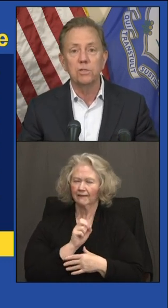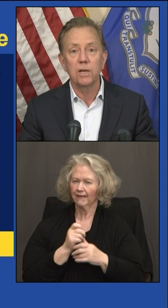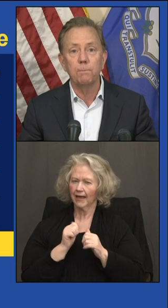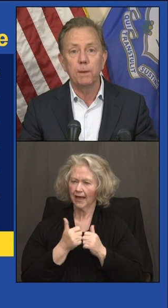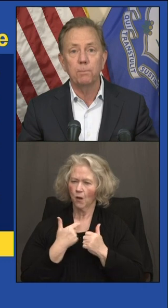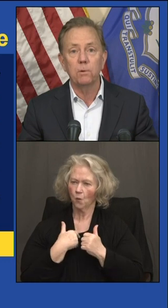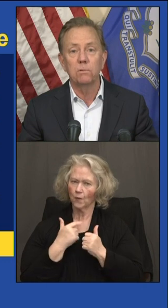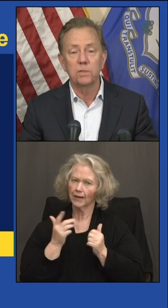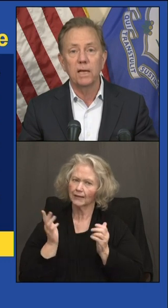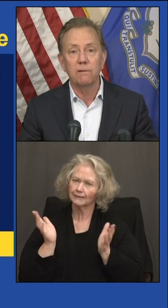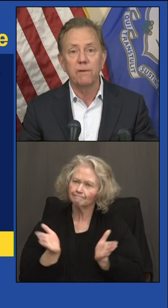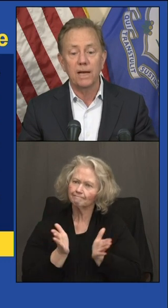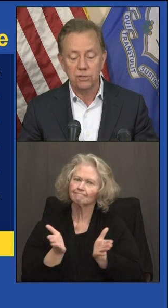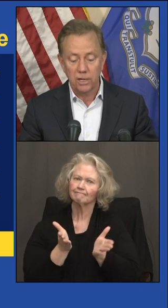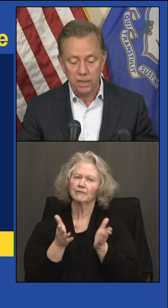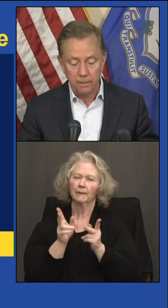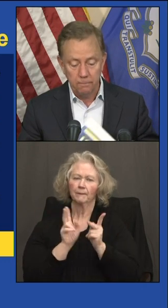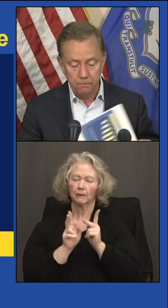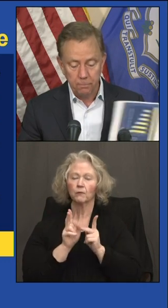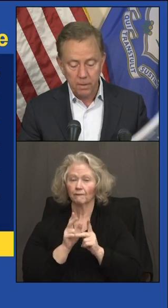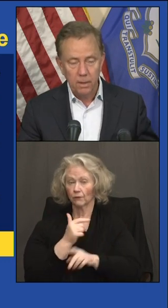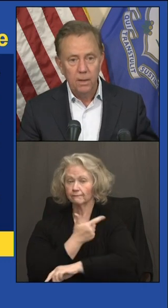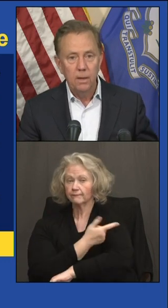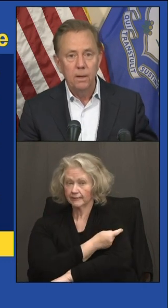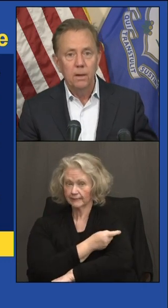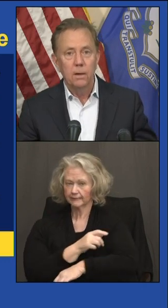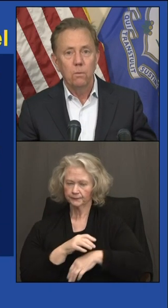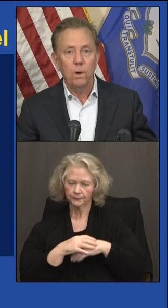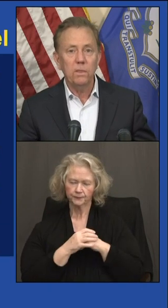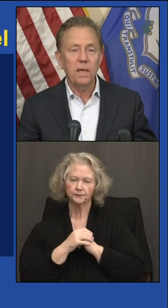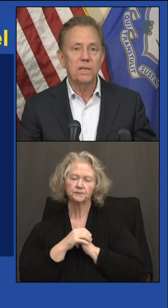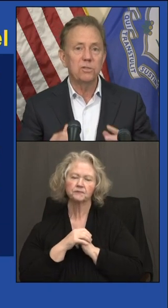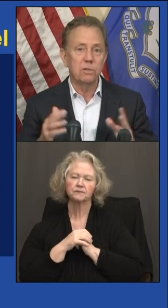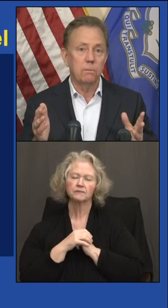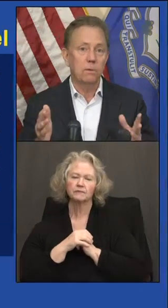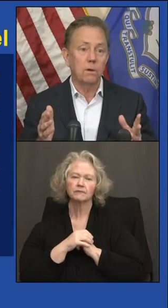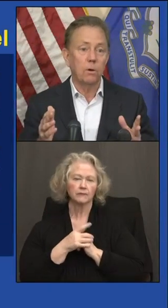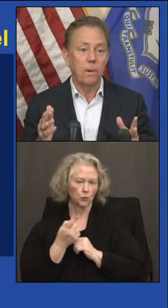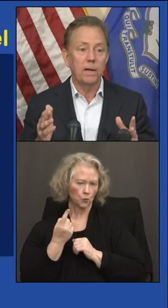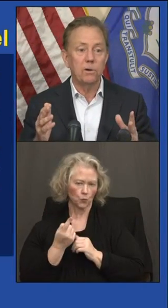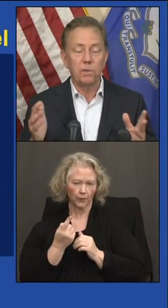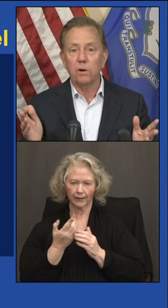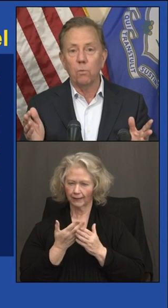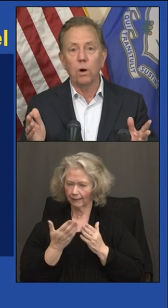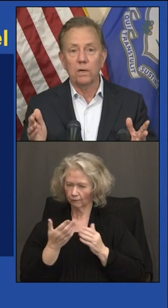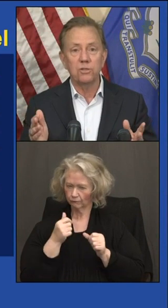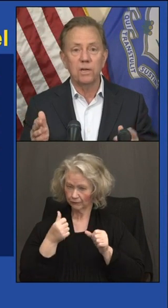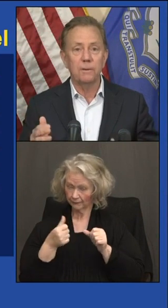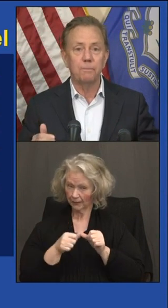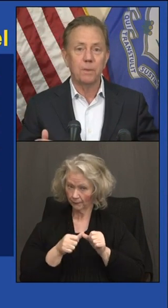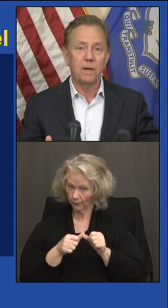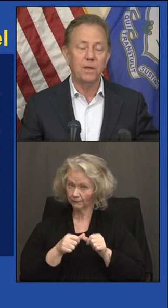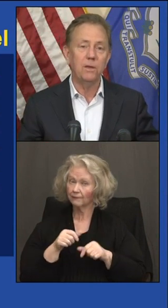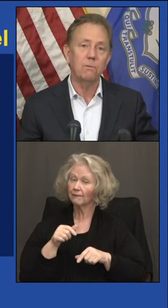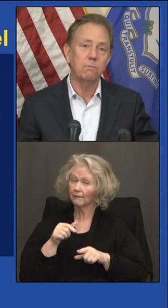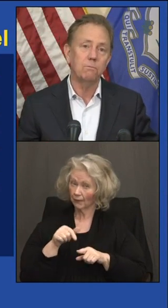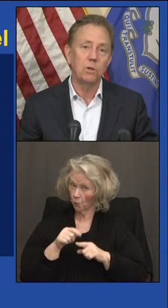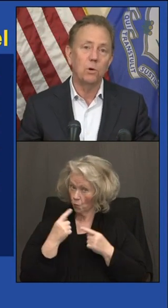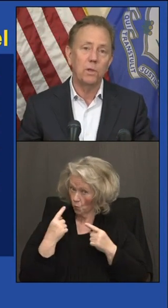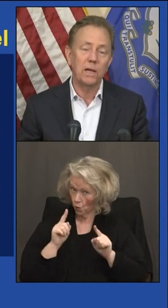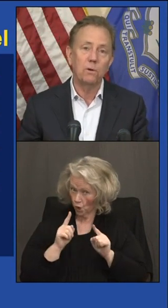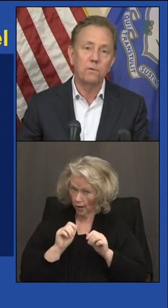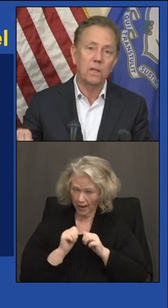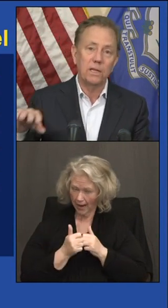continue to incent people to get vaccinated. One thing is a reminder that it works. And I think you